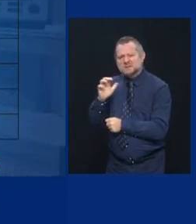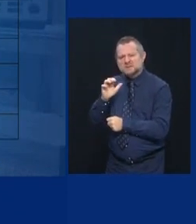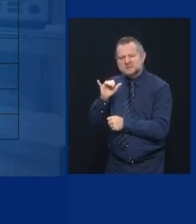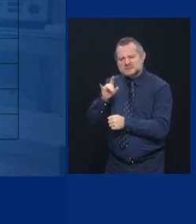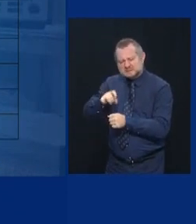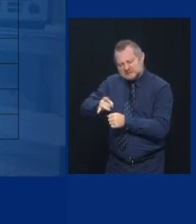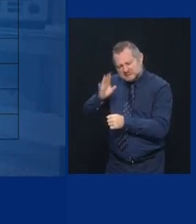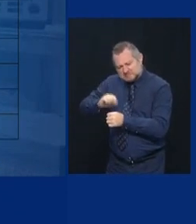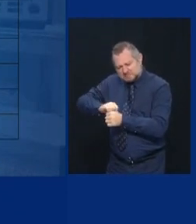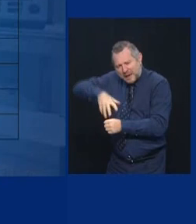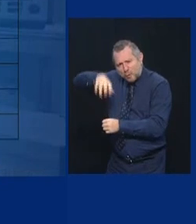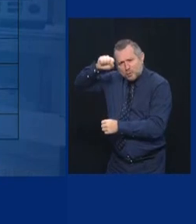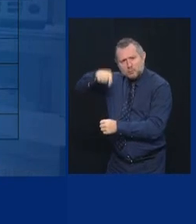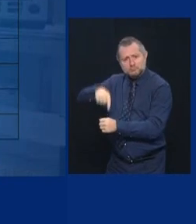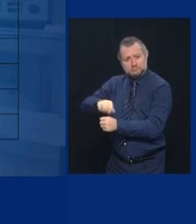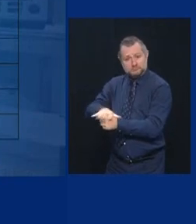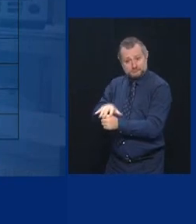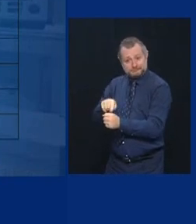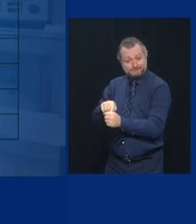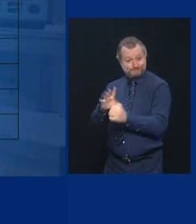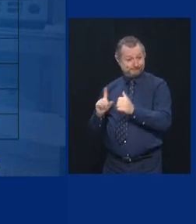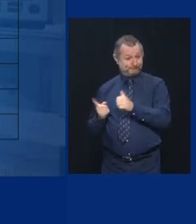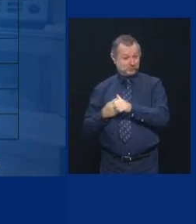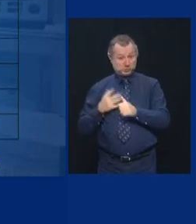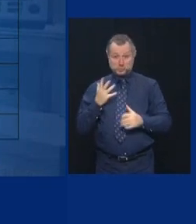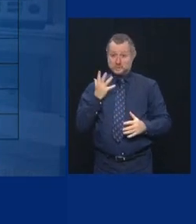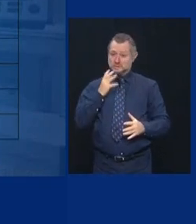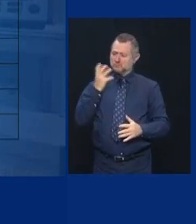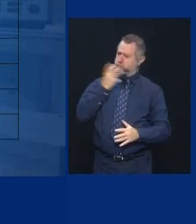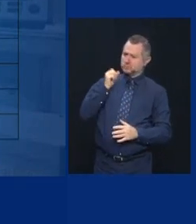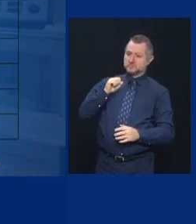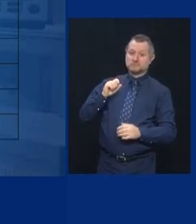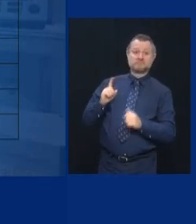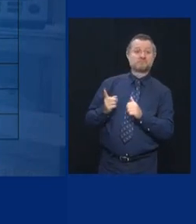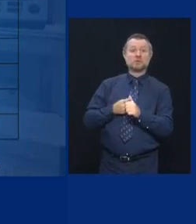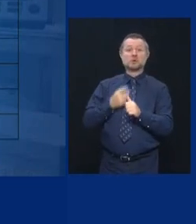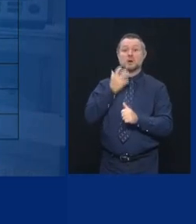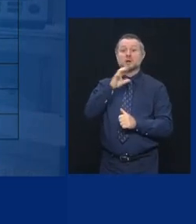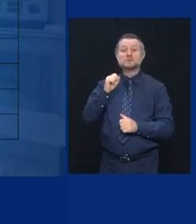Where was the first hotspot in the United States of America trivia contest?